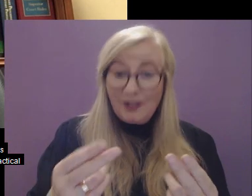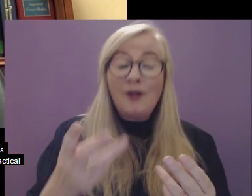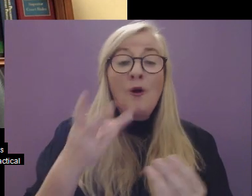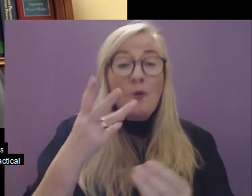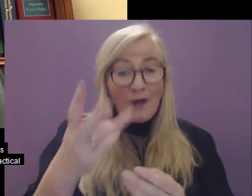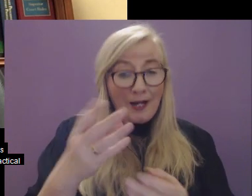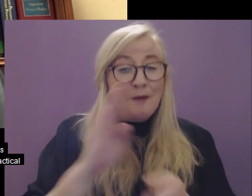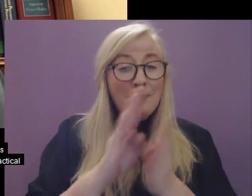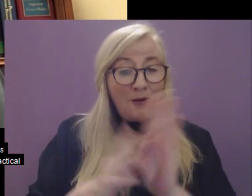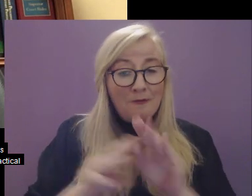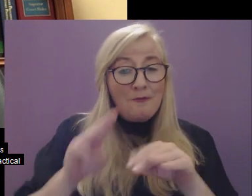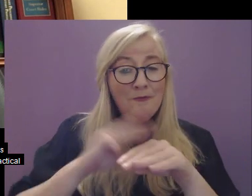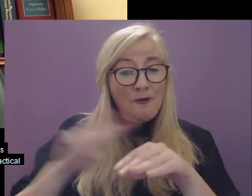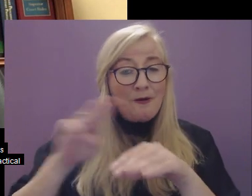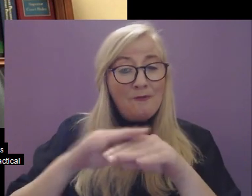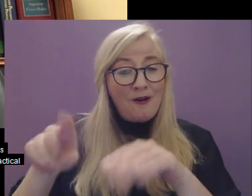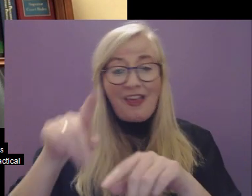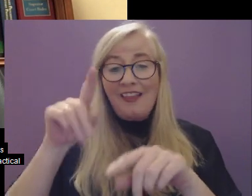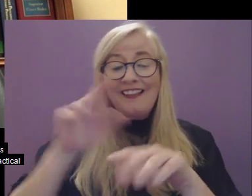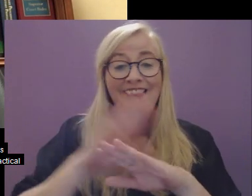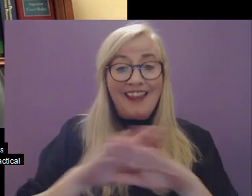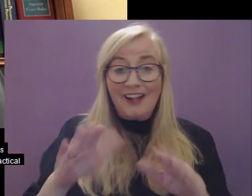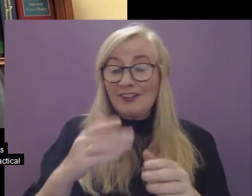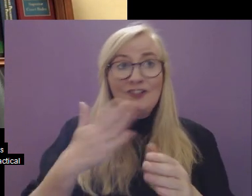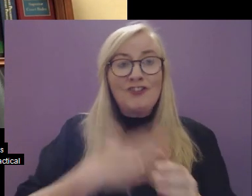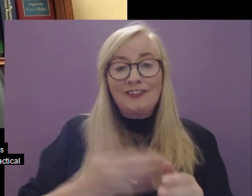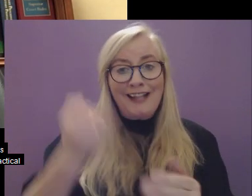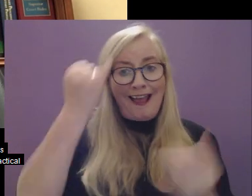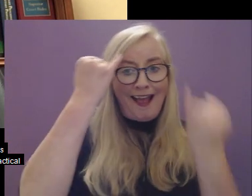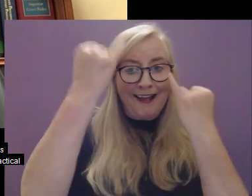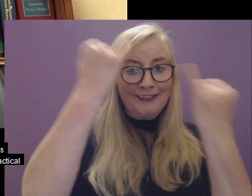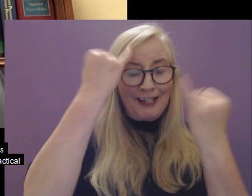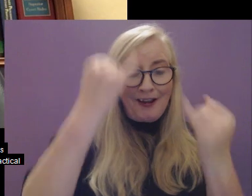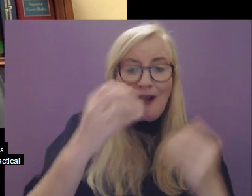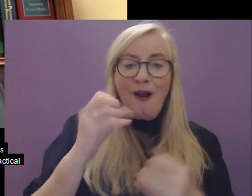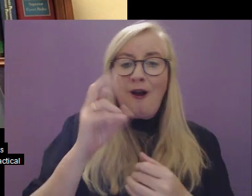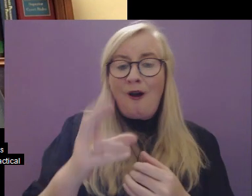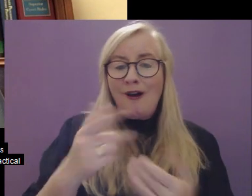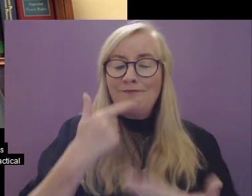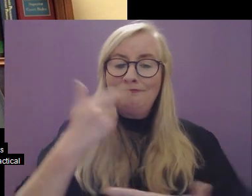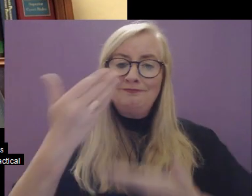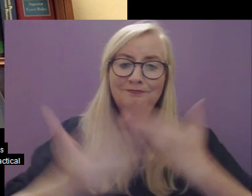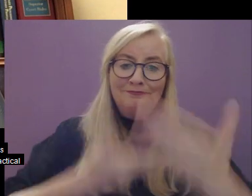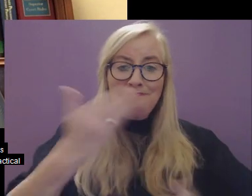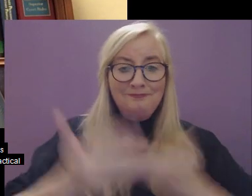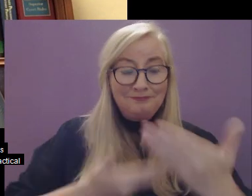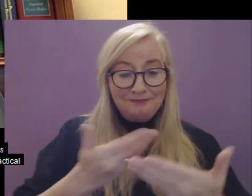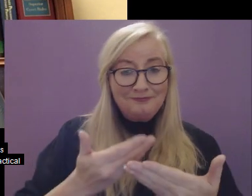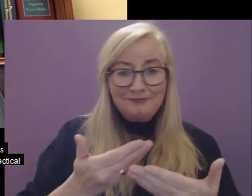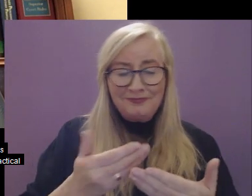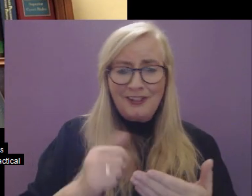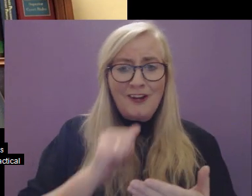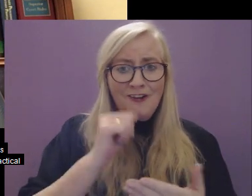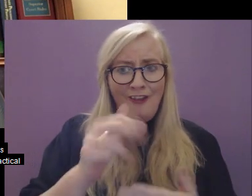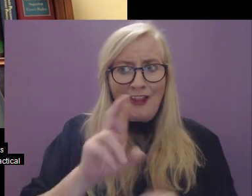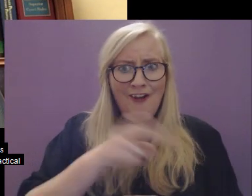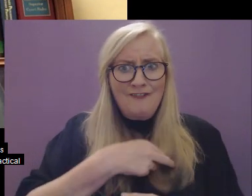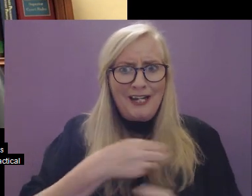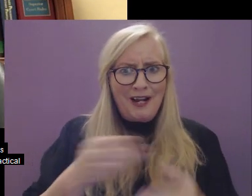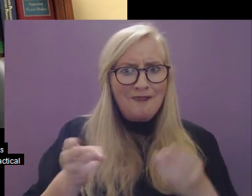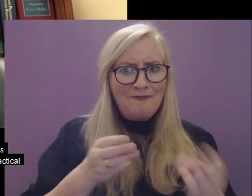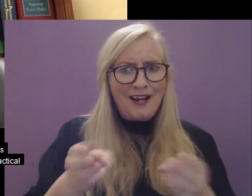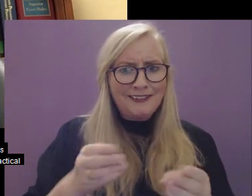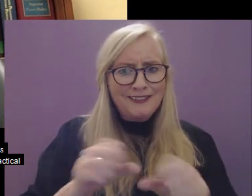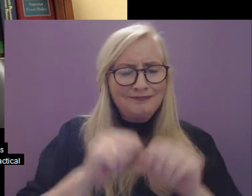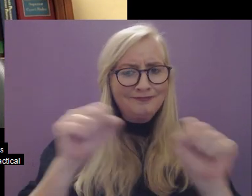to a lot more than a simple show of good intentions or a rhetorical declaration devoid of any